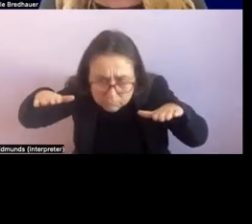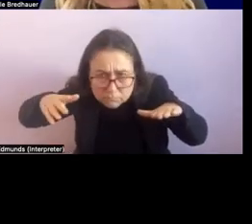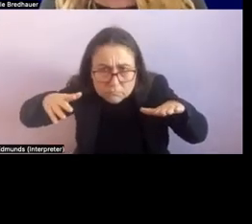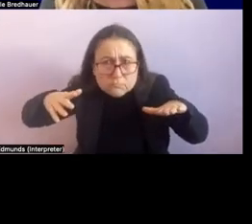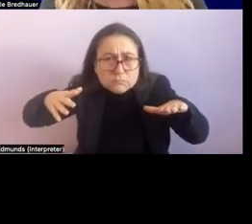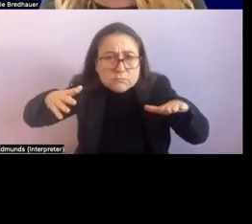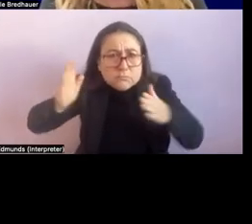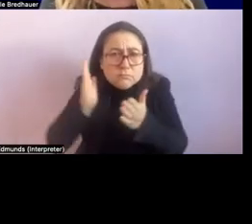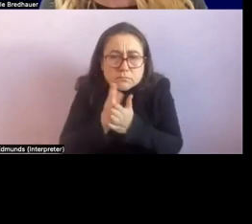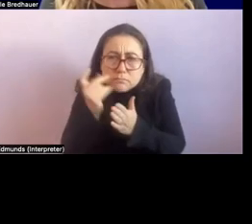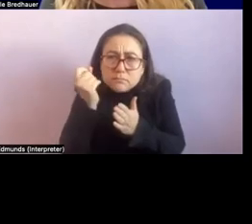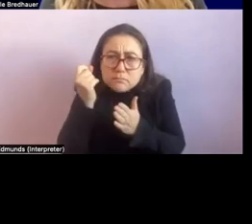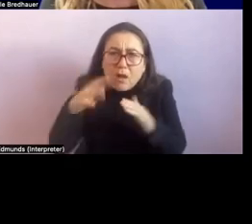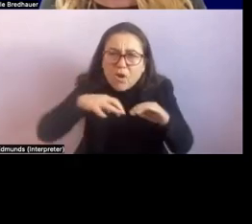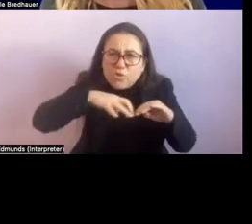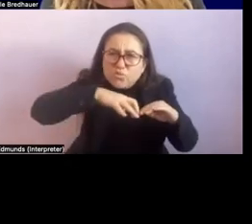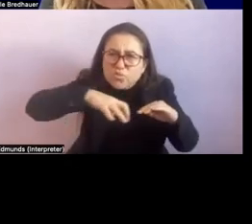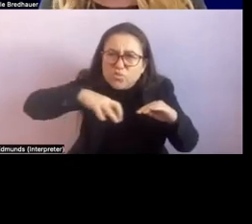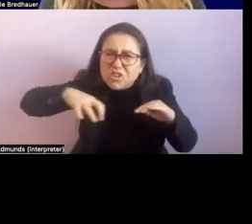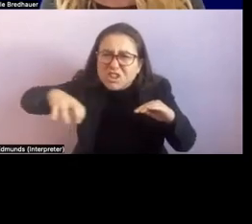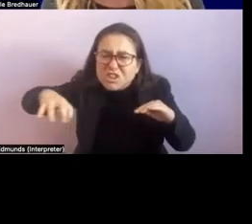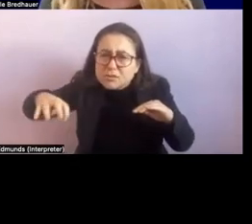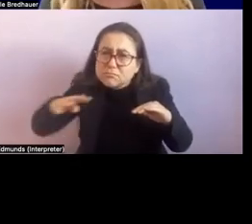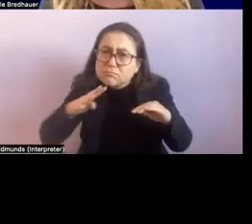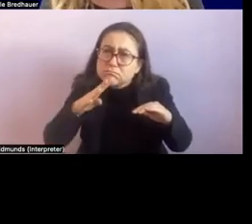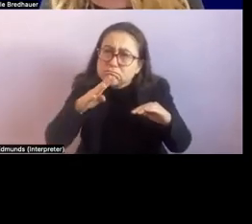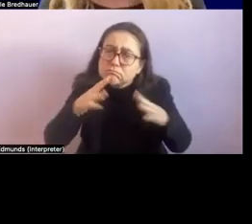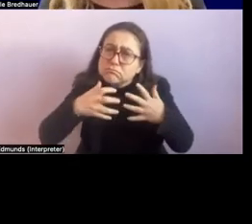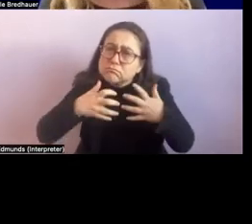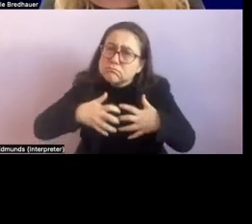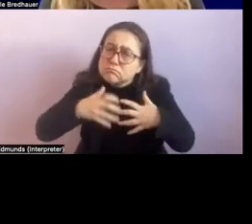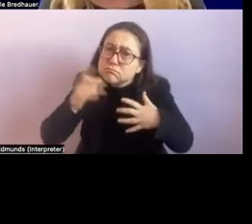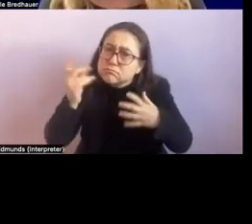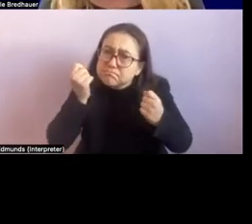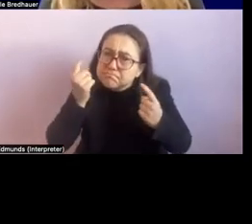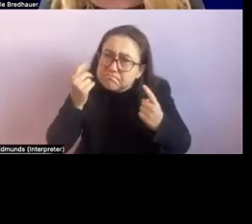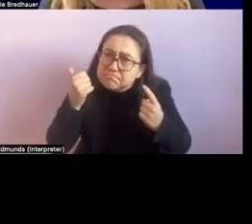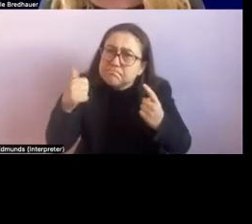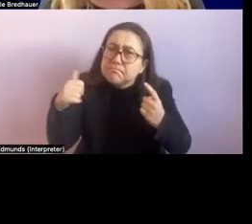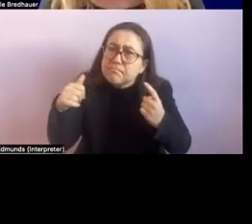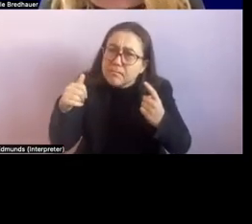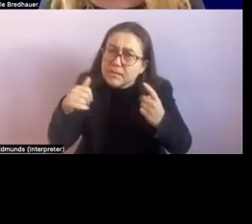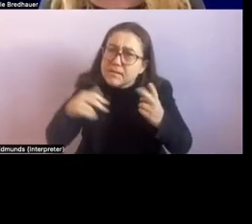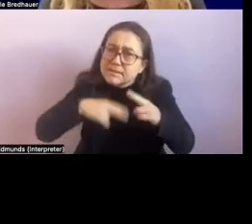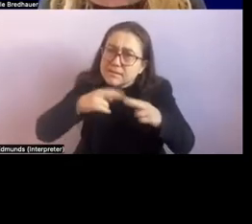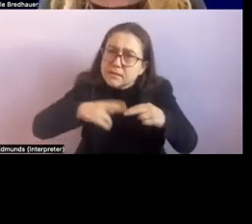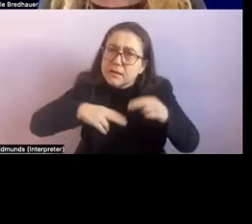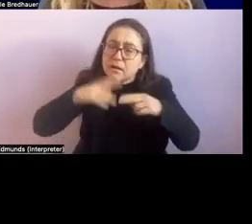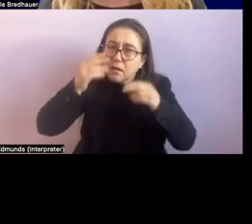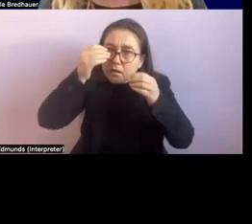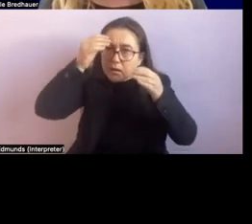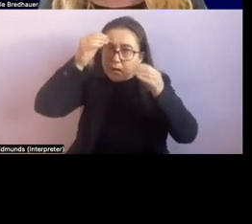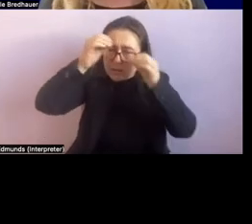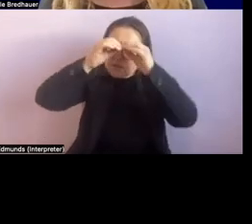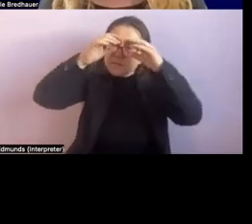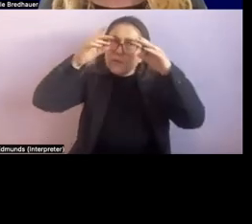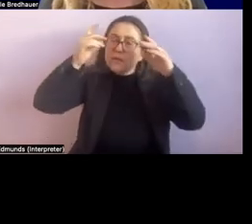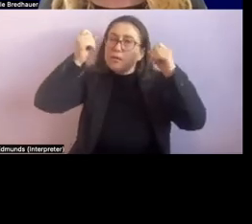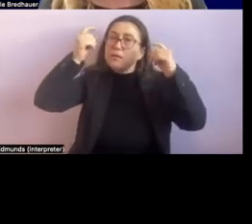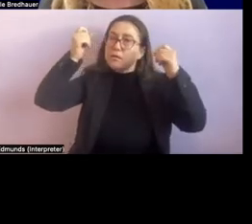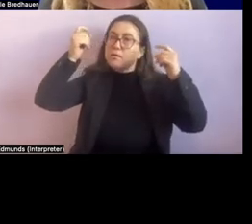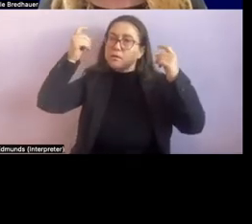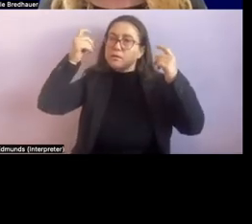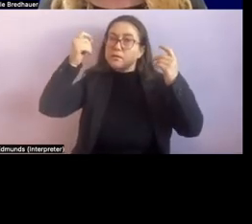to the ridges that are on that sliding door frame. And then on